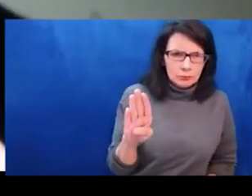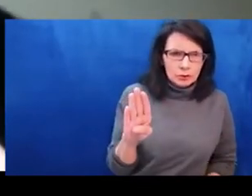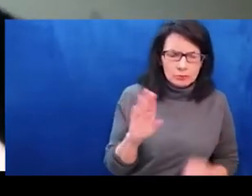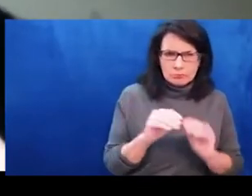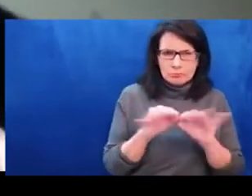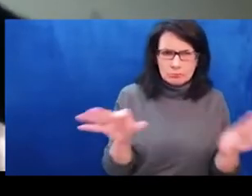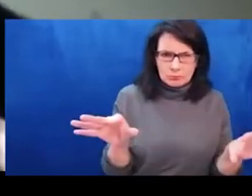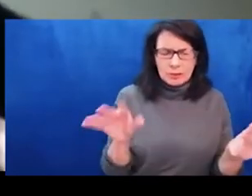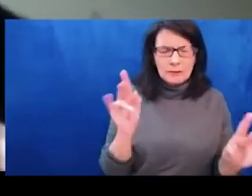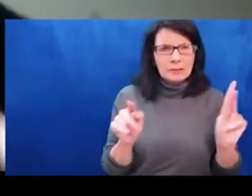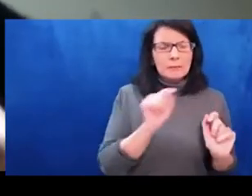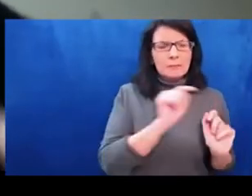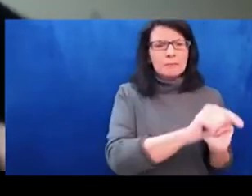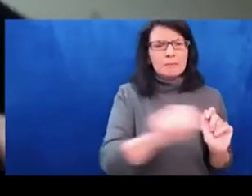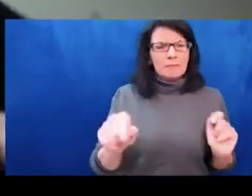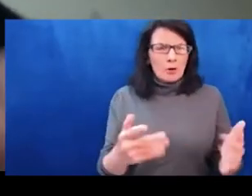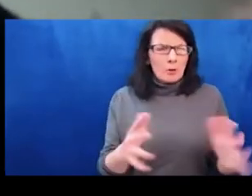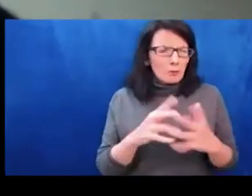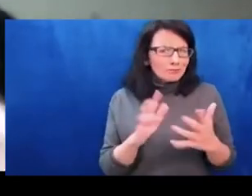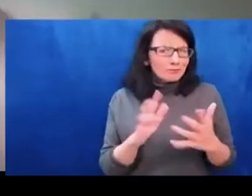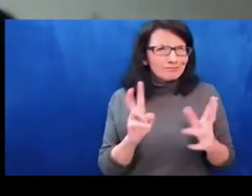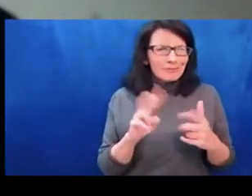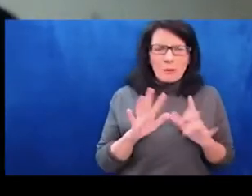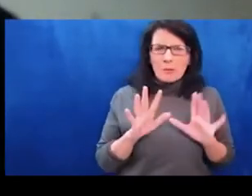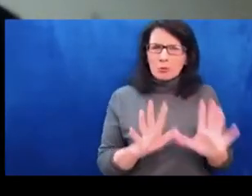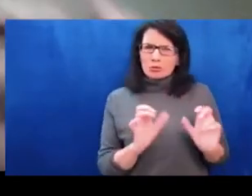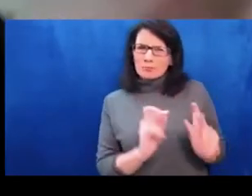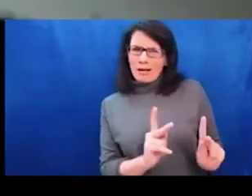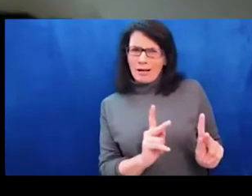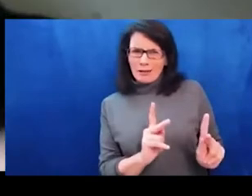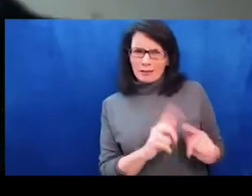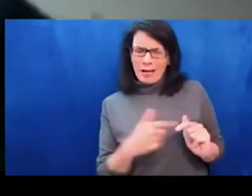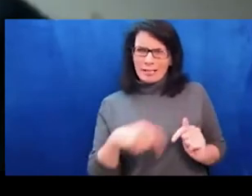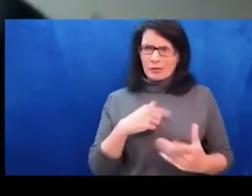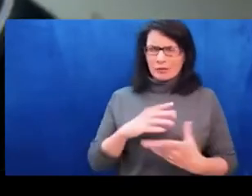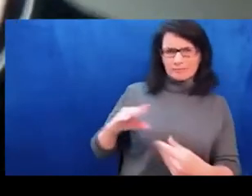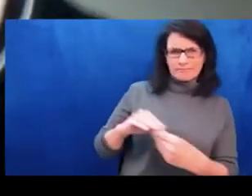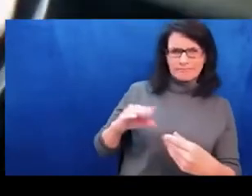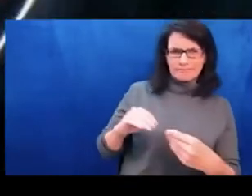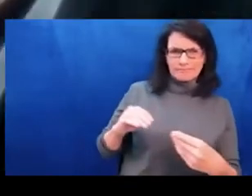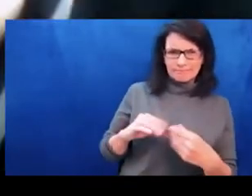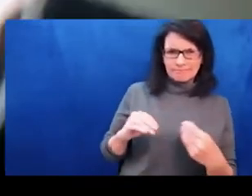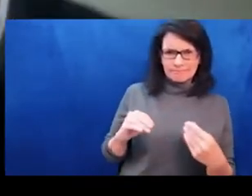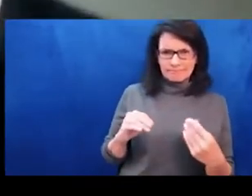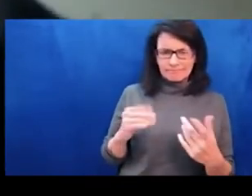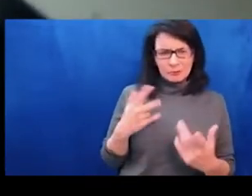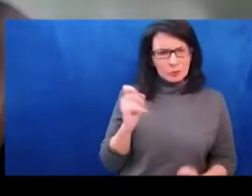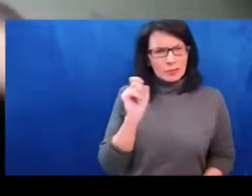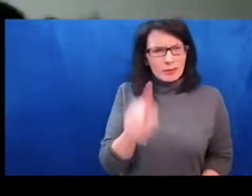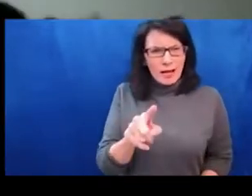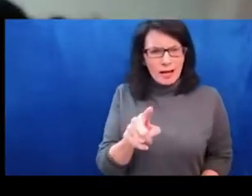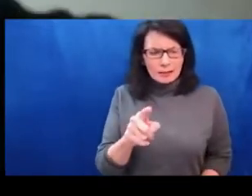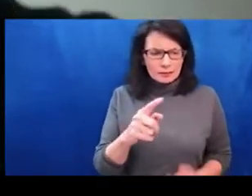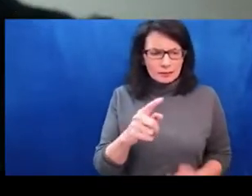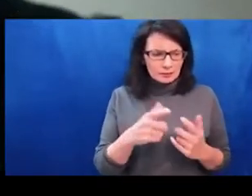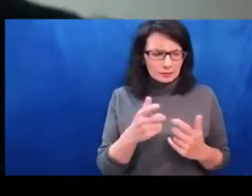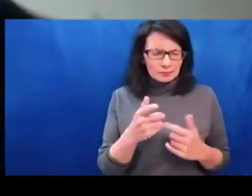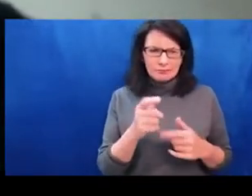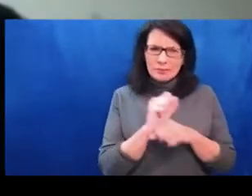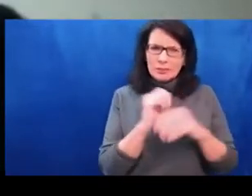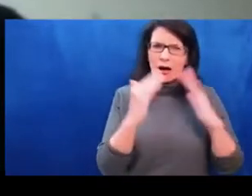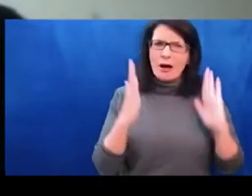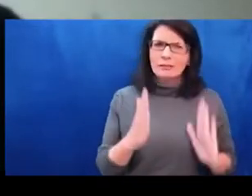we actually did over the two days that we were traveling west piece by piece,